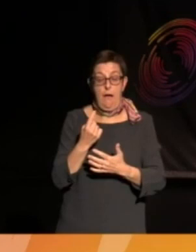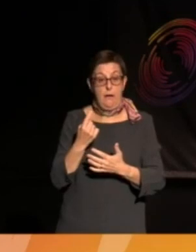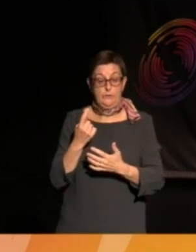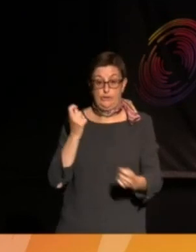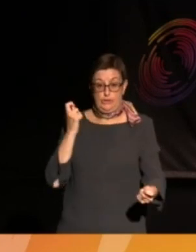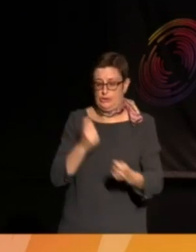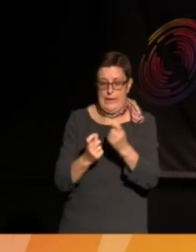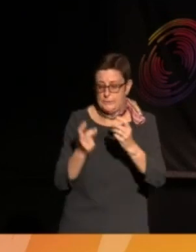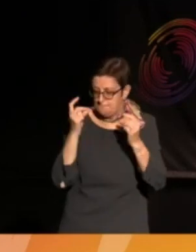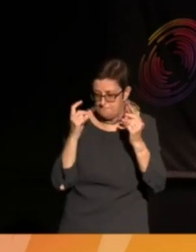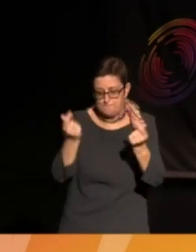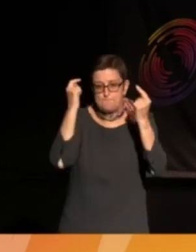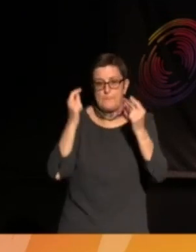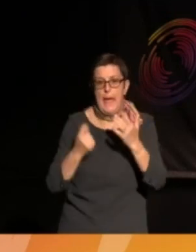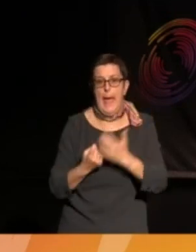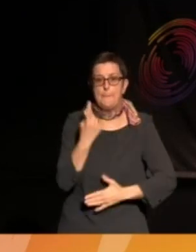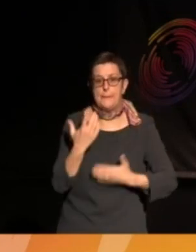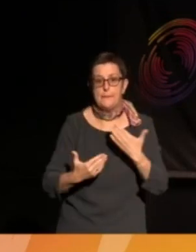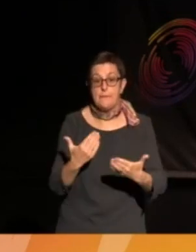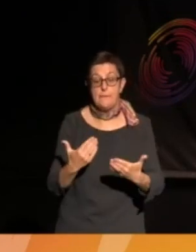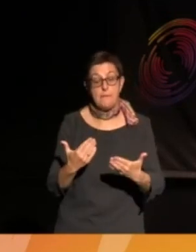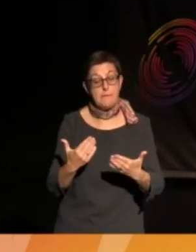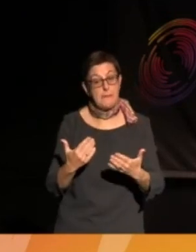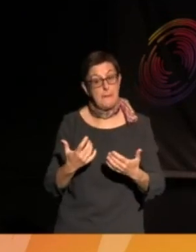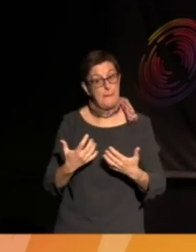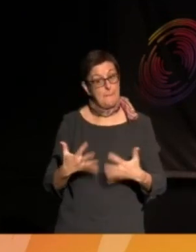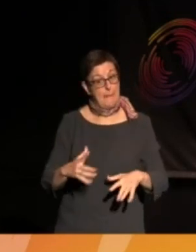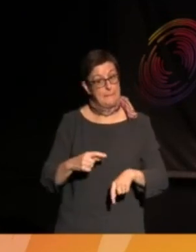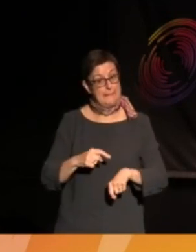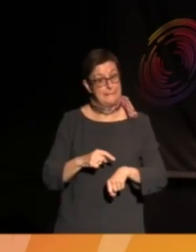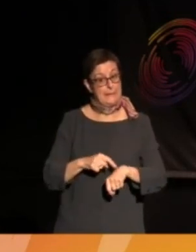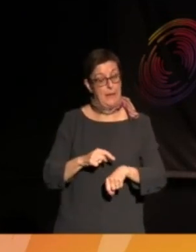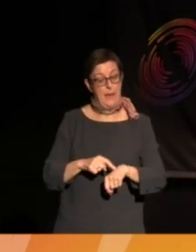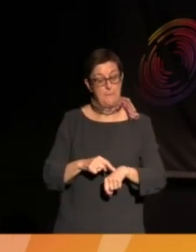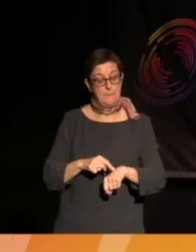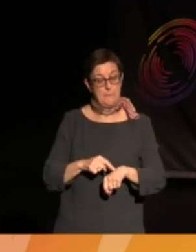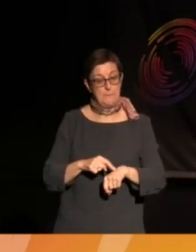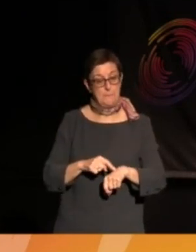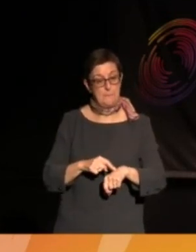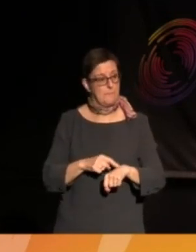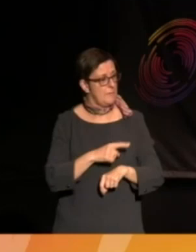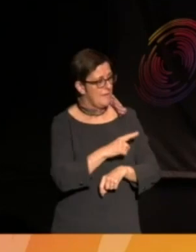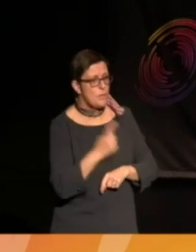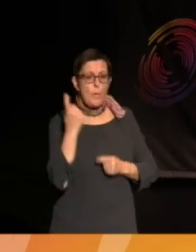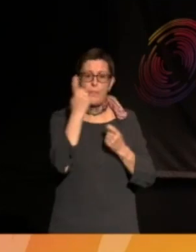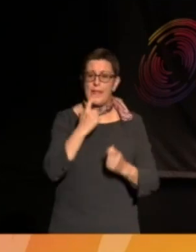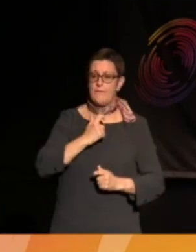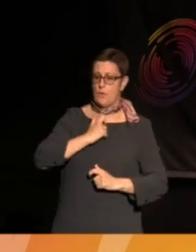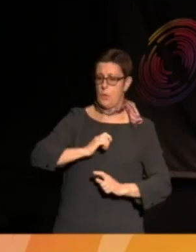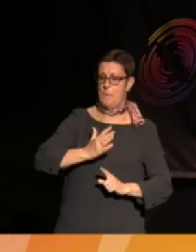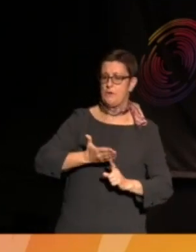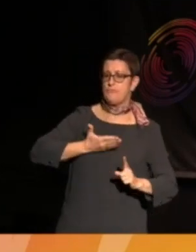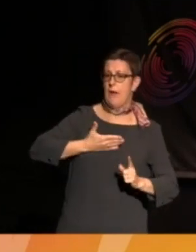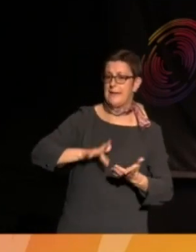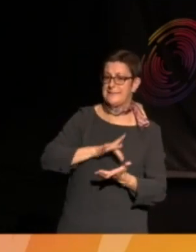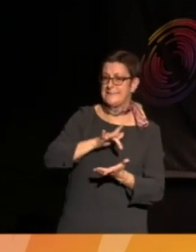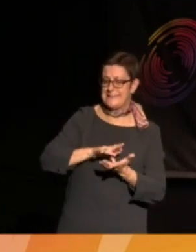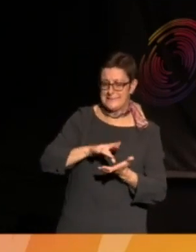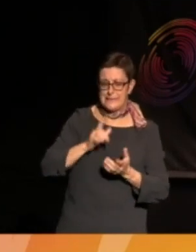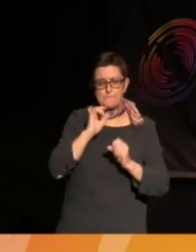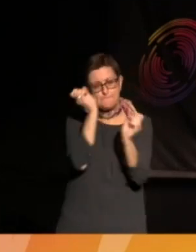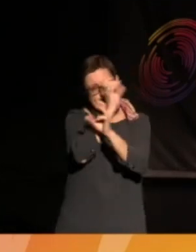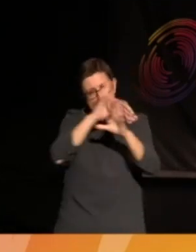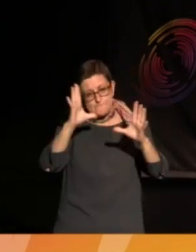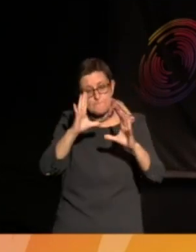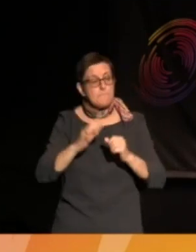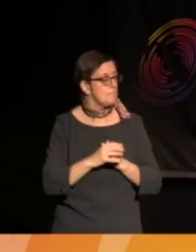moments. And, you know, maybe it is time. What do you think when you think about a human rights city? I think just to add to